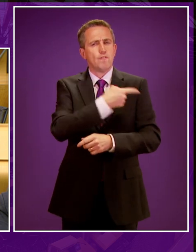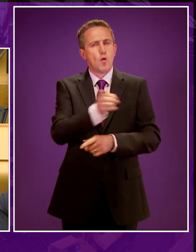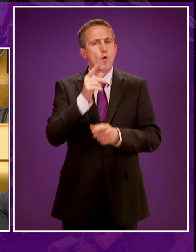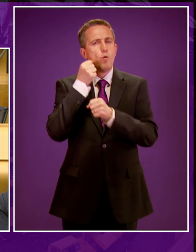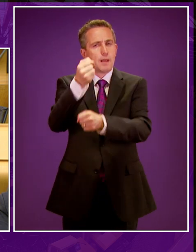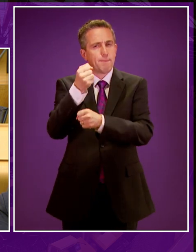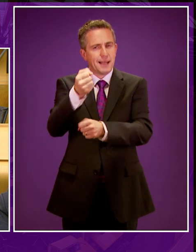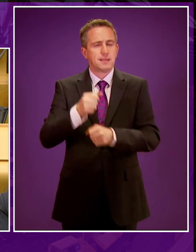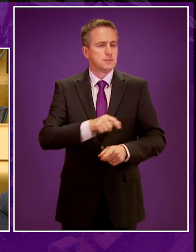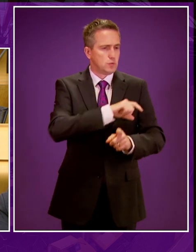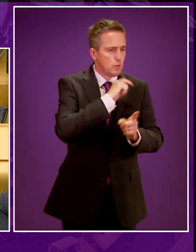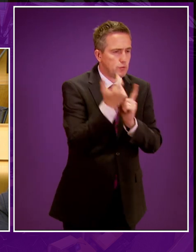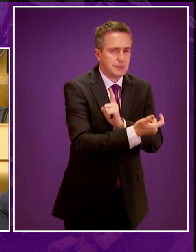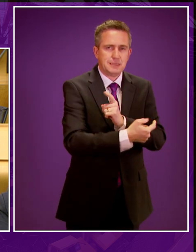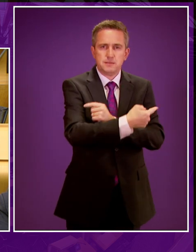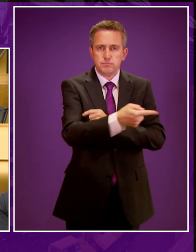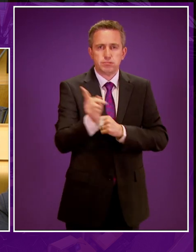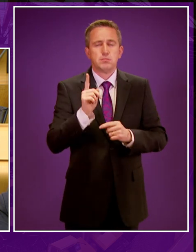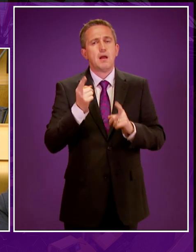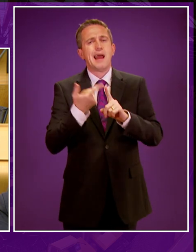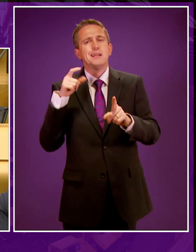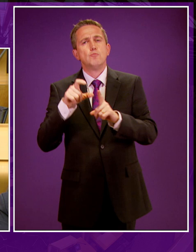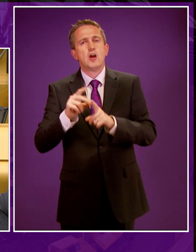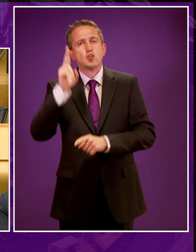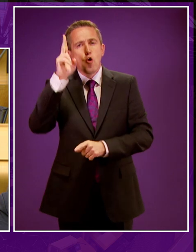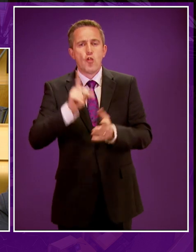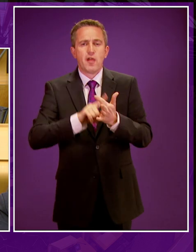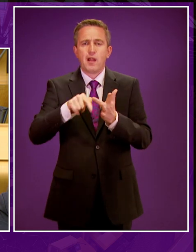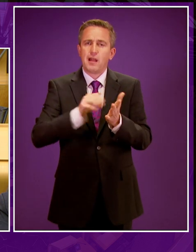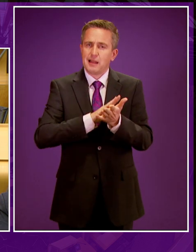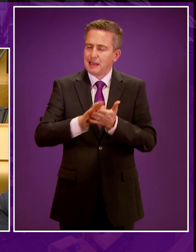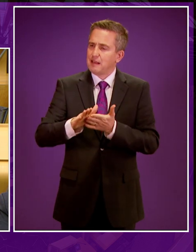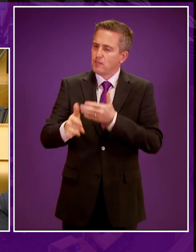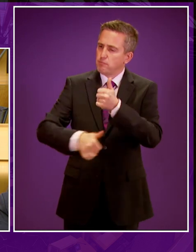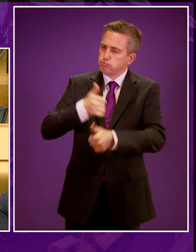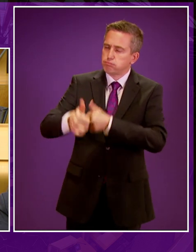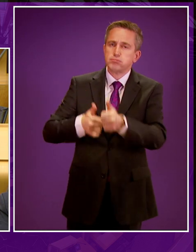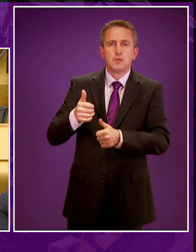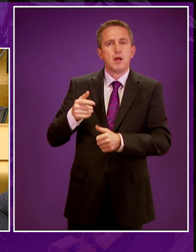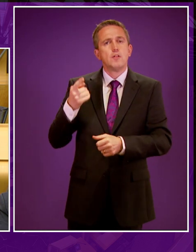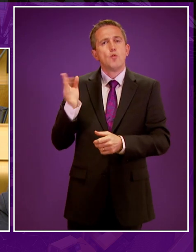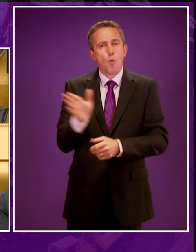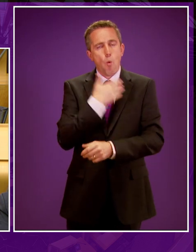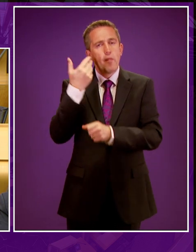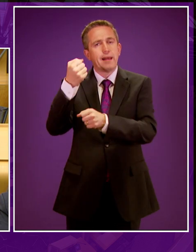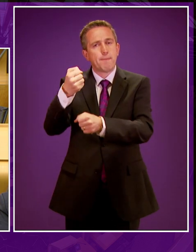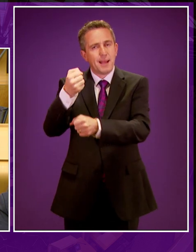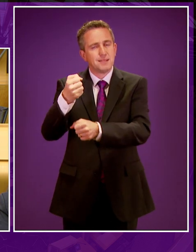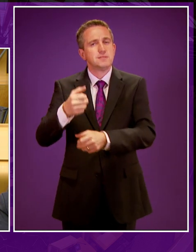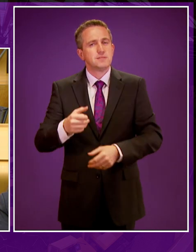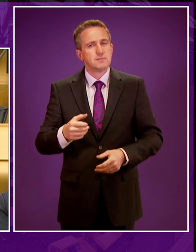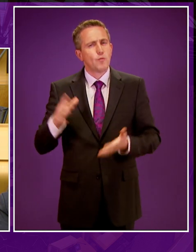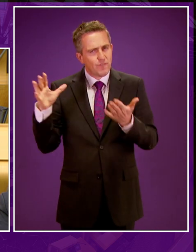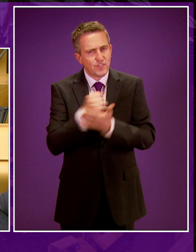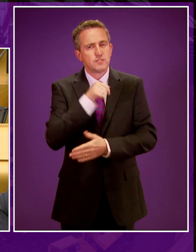and communities, including the many campaigners in Edinburgh, Northern and Leith, and I too pay tribute to our fourth campaigners. It is a victory